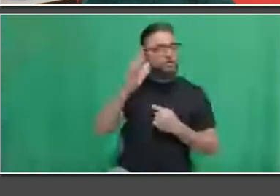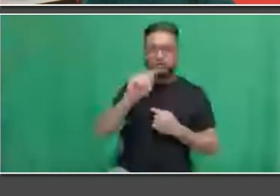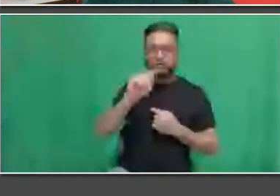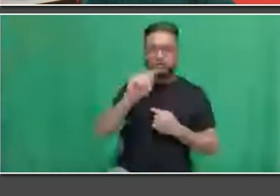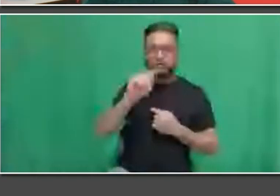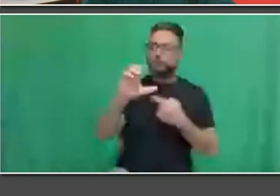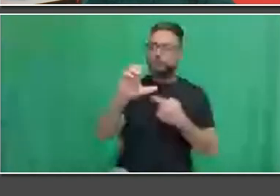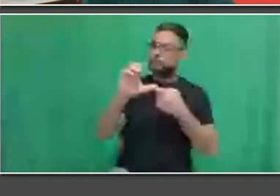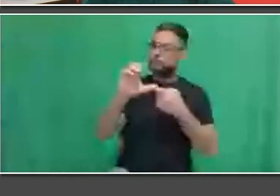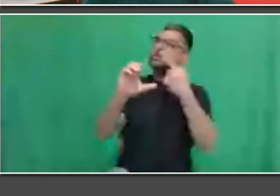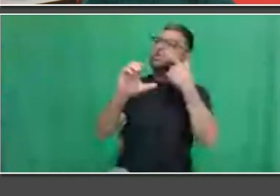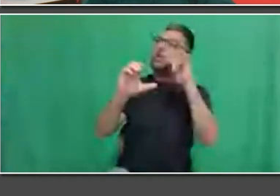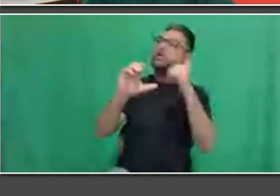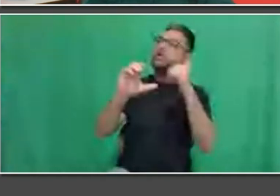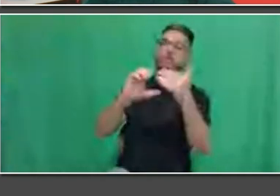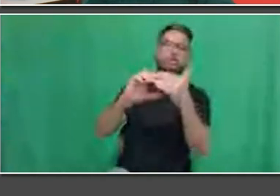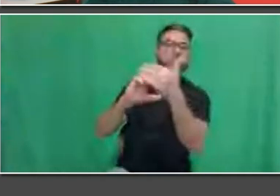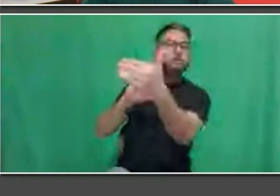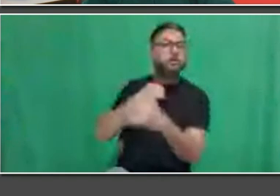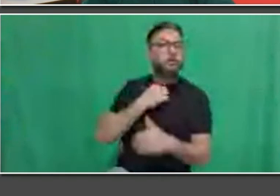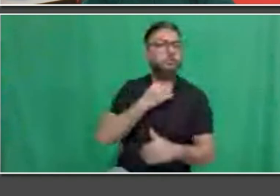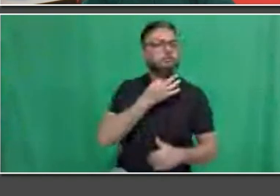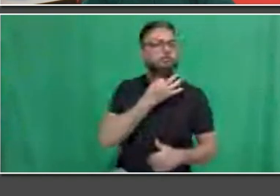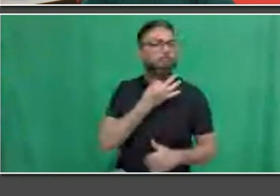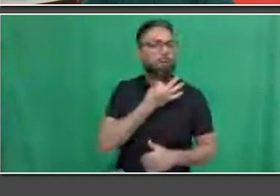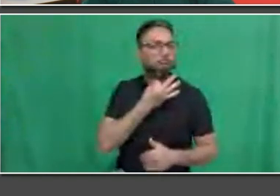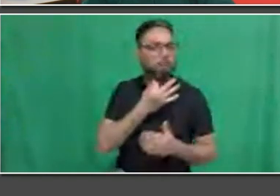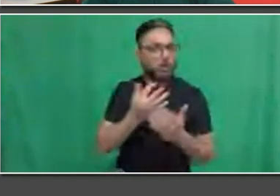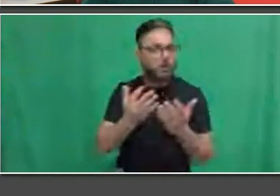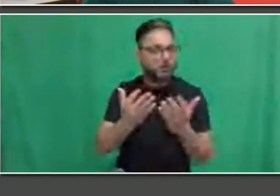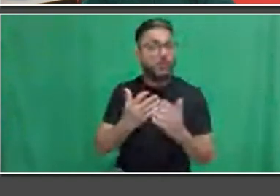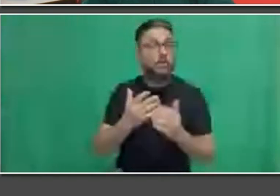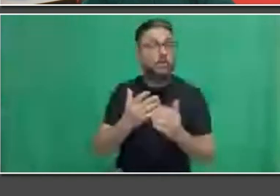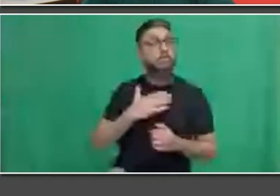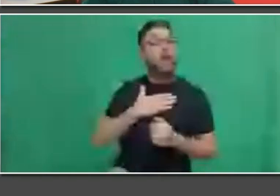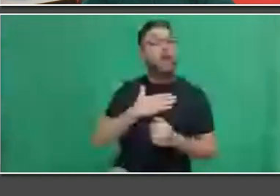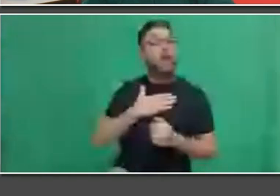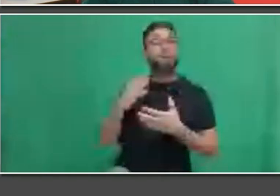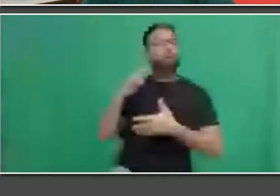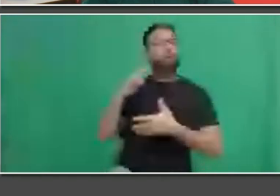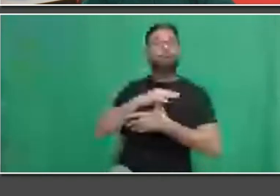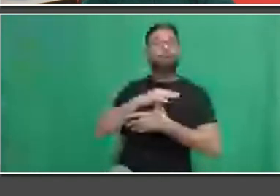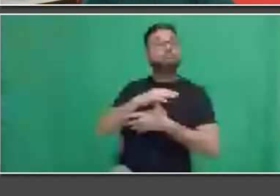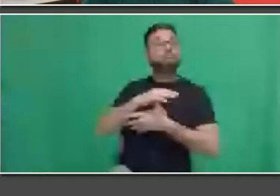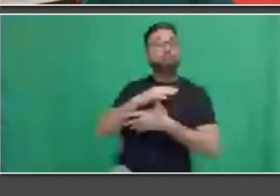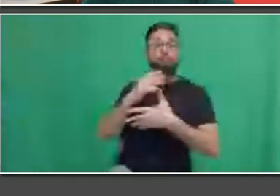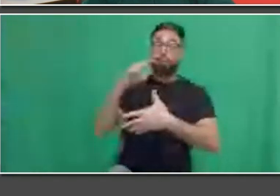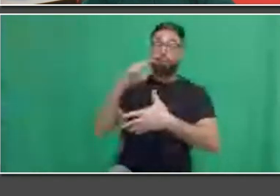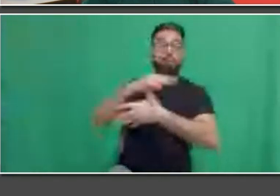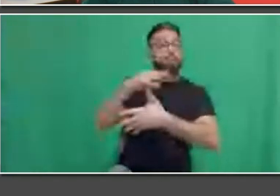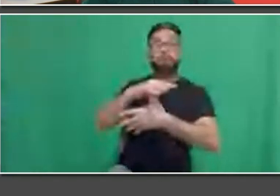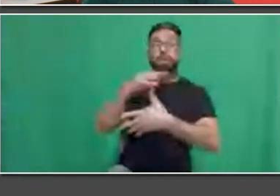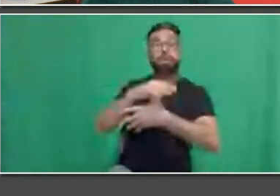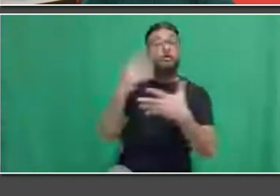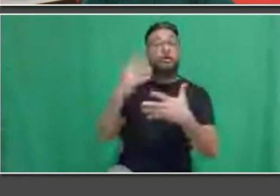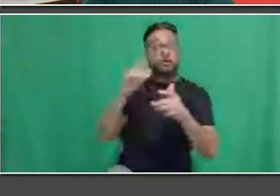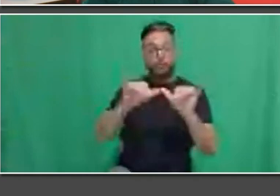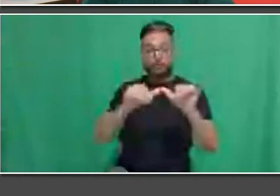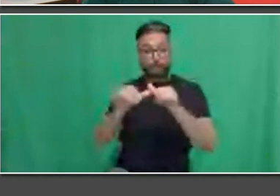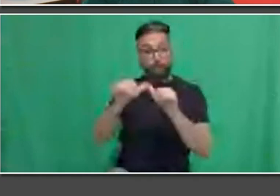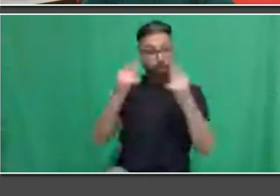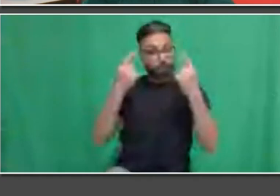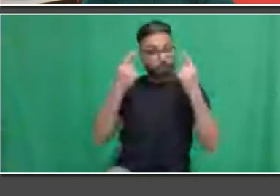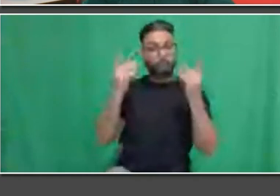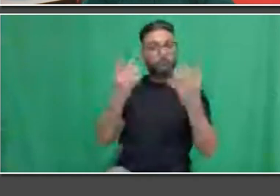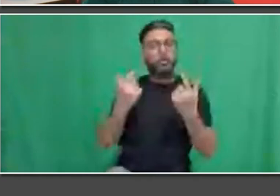criteria is success when executing any past or present jobs throughout my career, as I was truthfully meant to answer the following question, that I leave the place